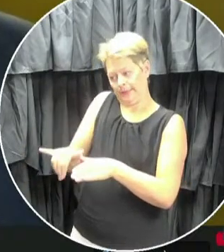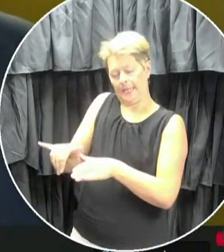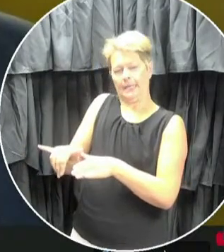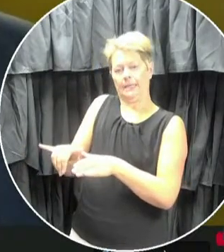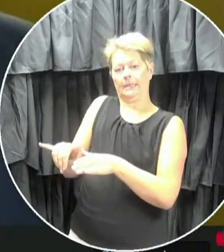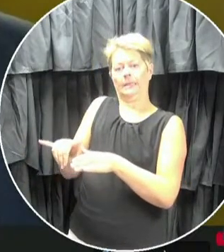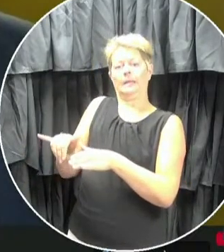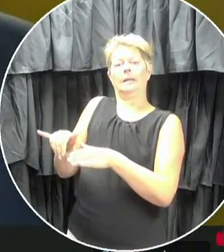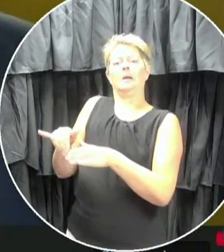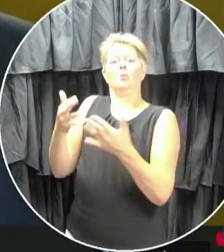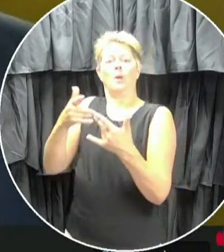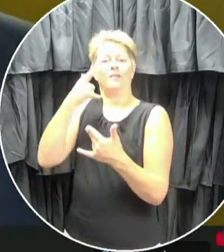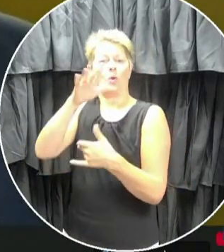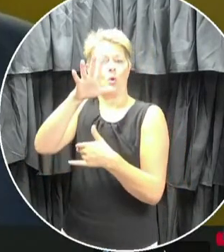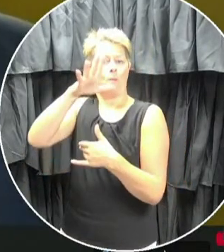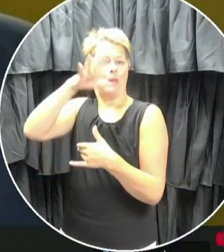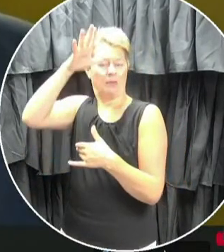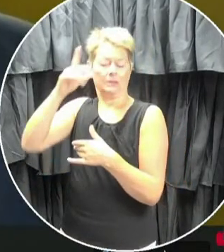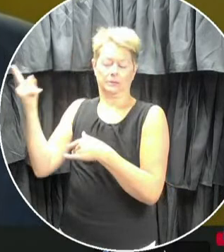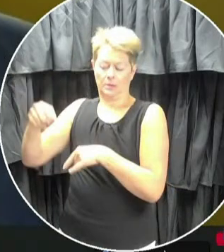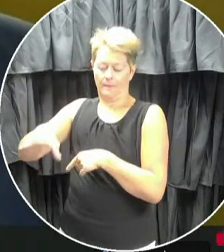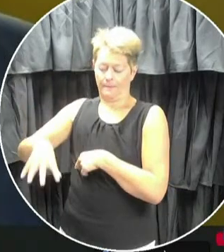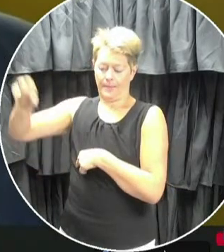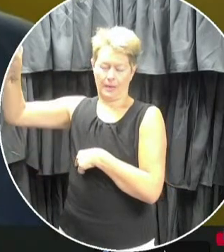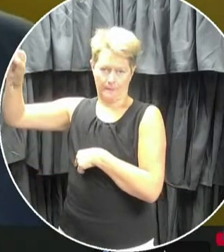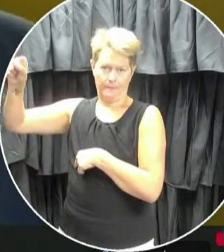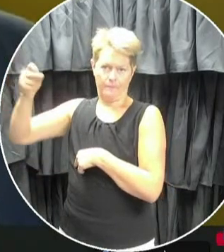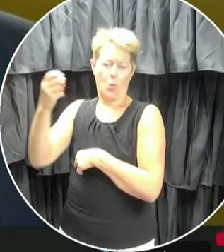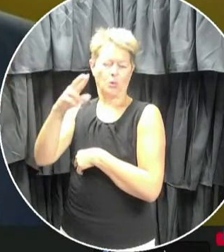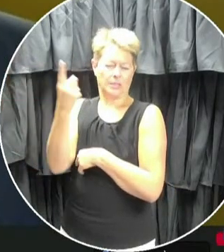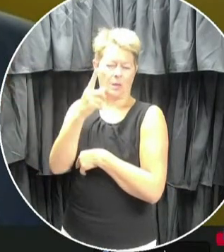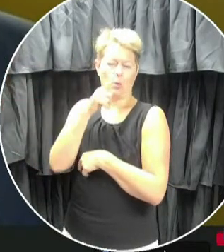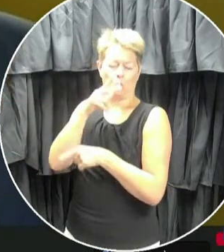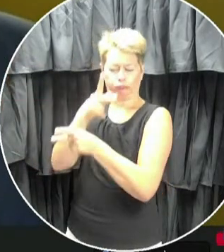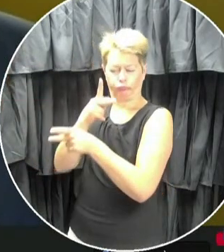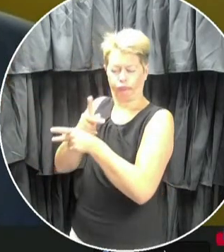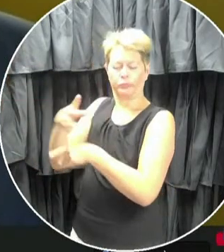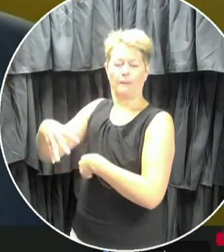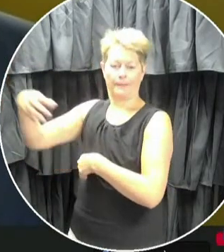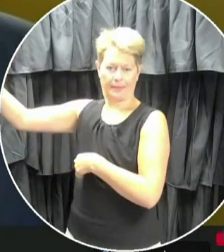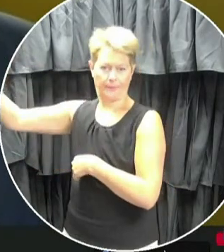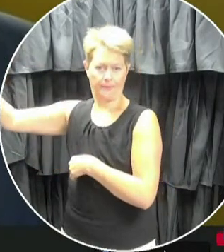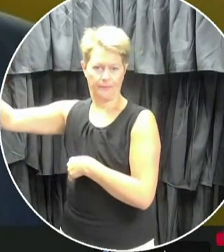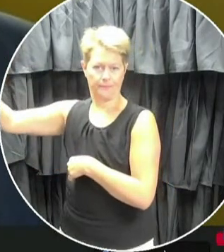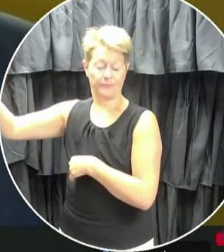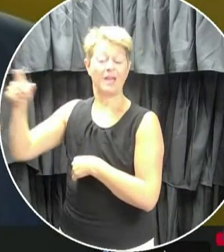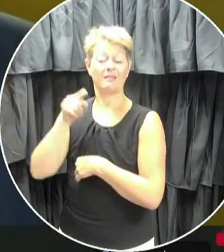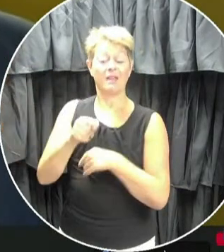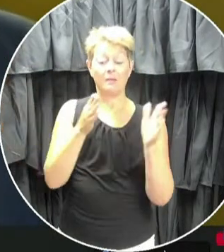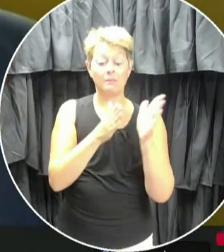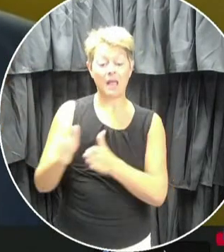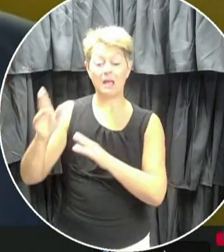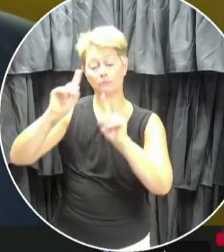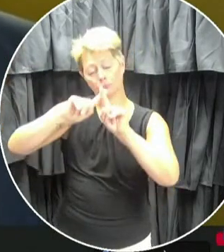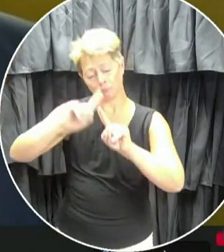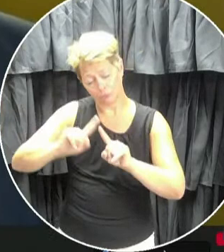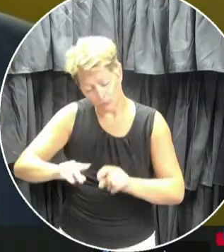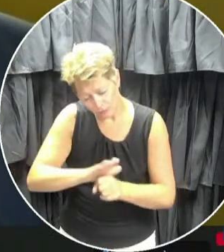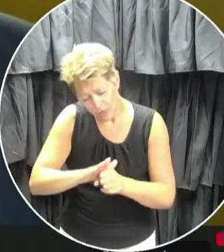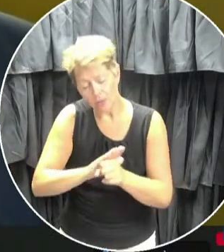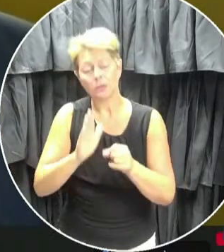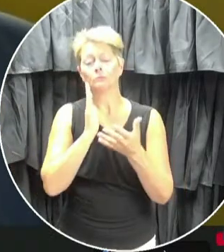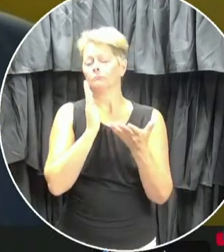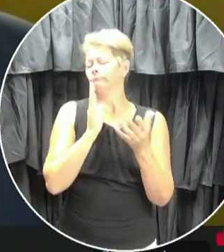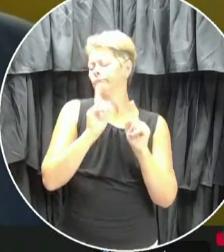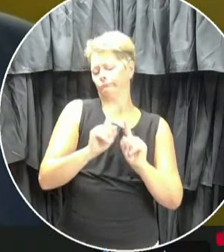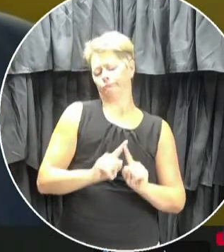and a parent guardian will be required to pick them up and take them home. The plan includes a host of other areas where changes will be implemented, and